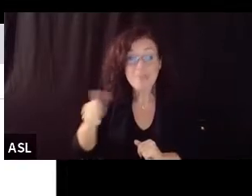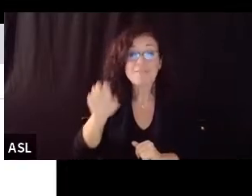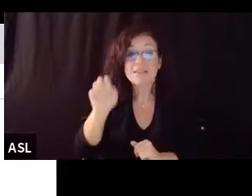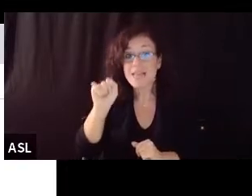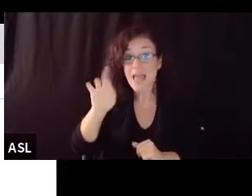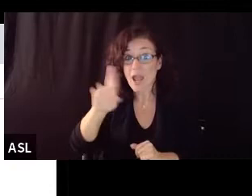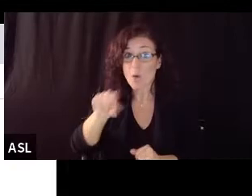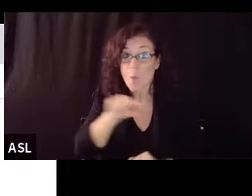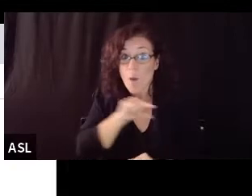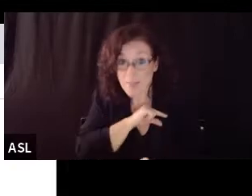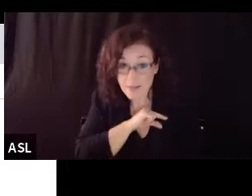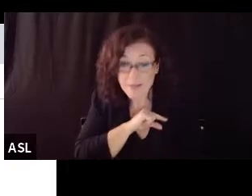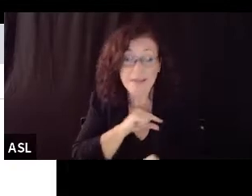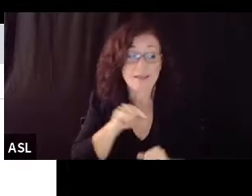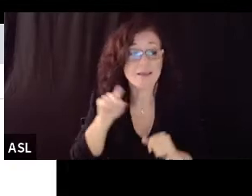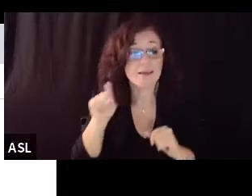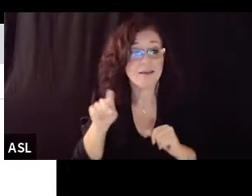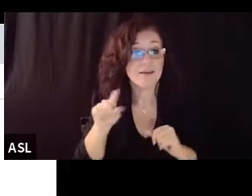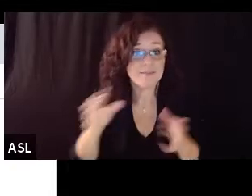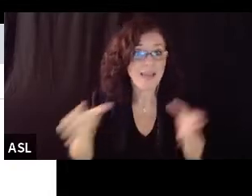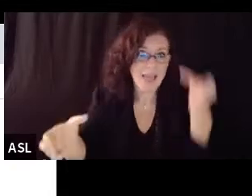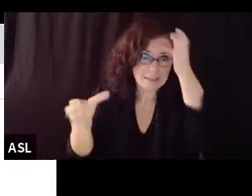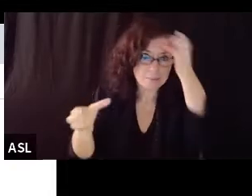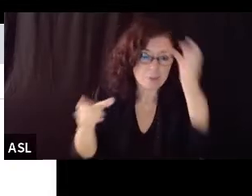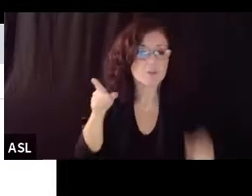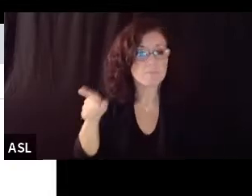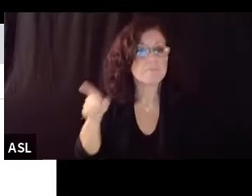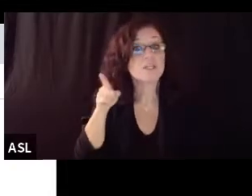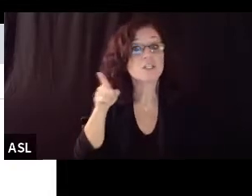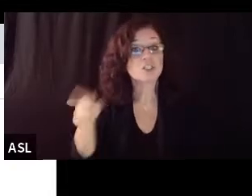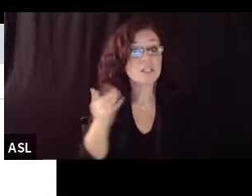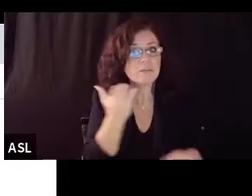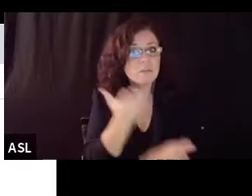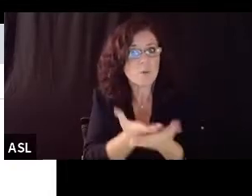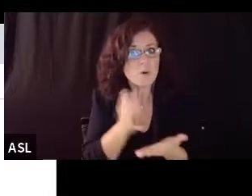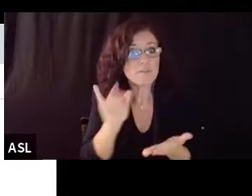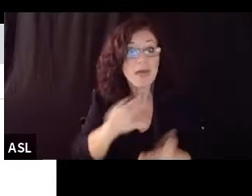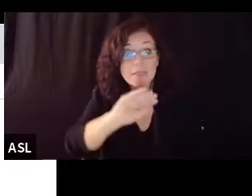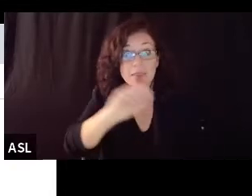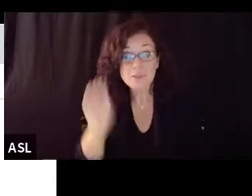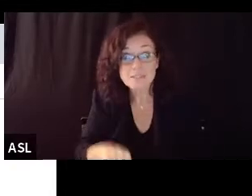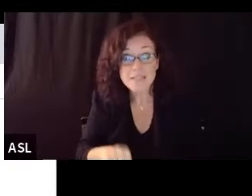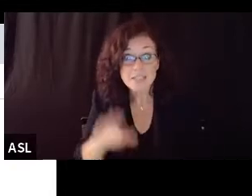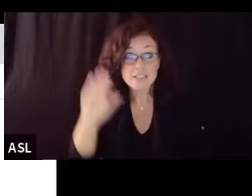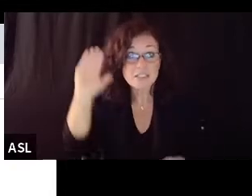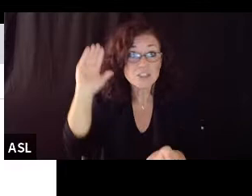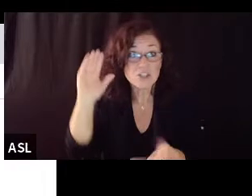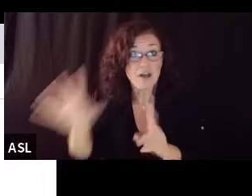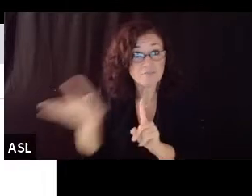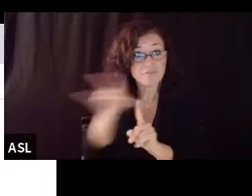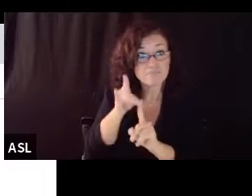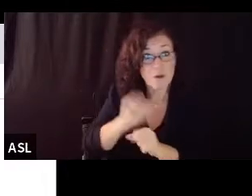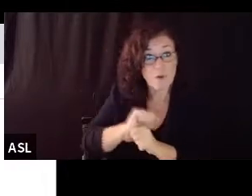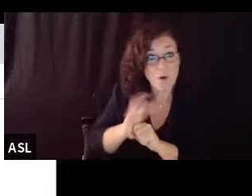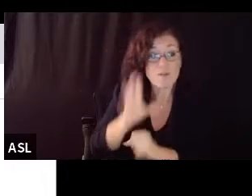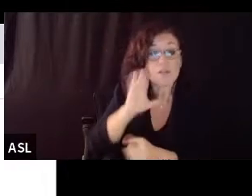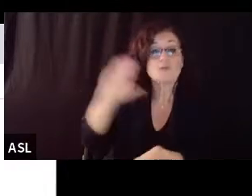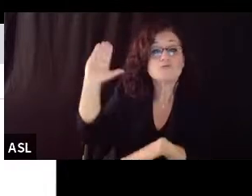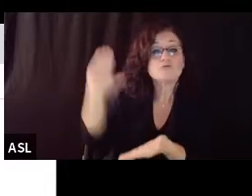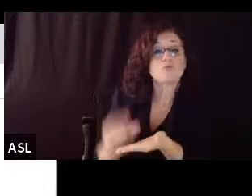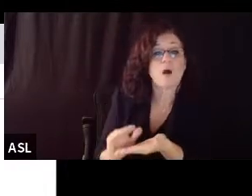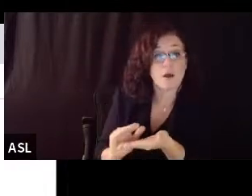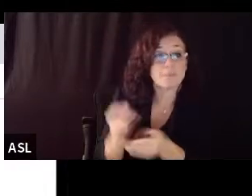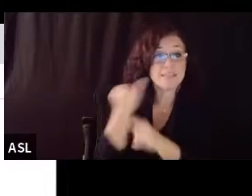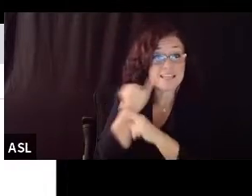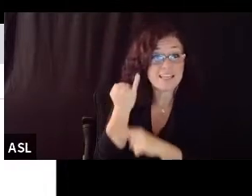faculty at columbia and she's showing how the percentage risk of catching covid drops with the use of a hepa filter and the